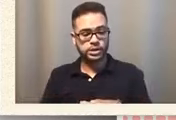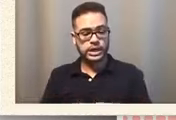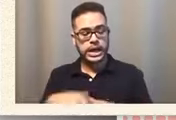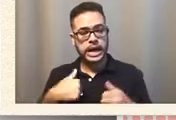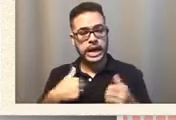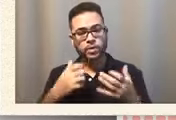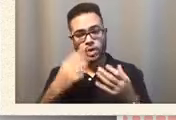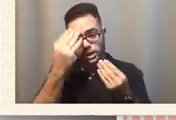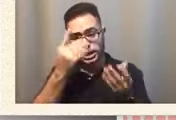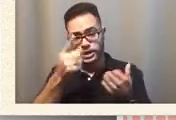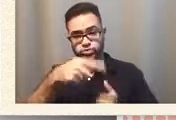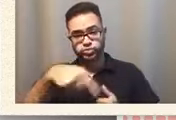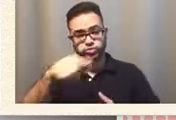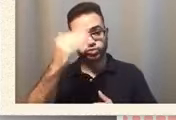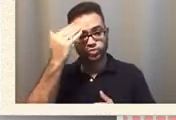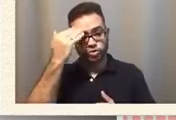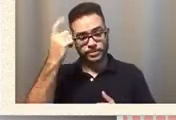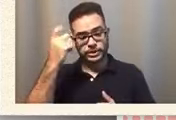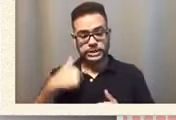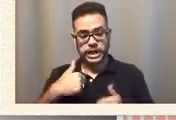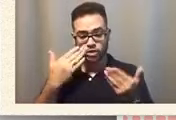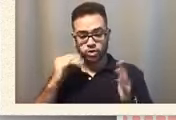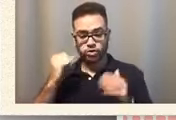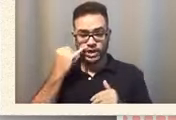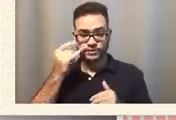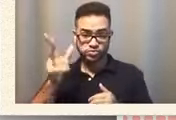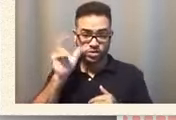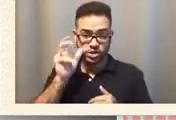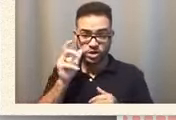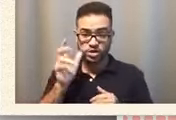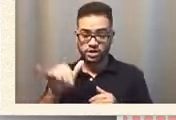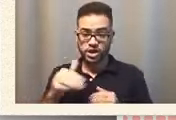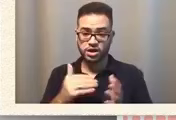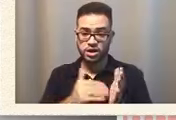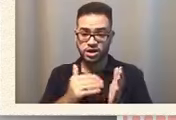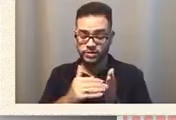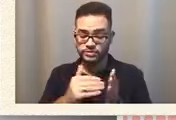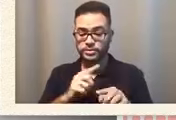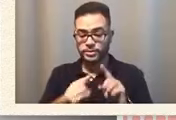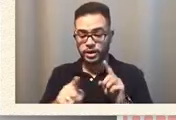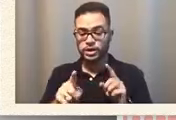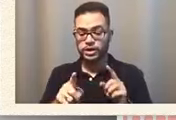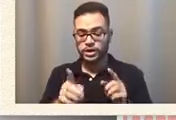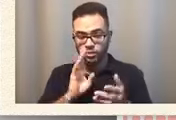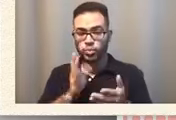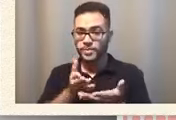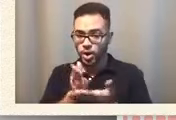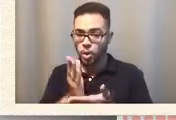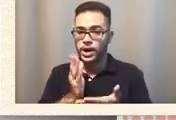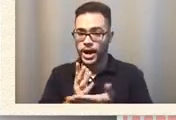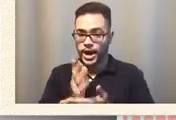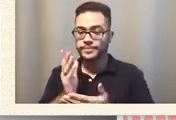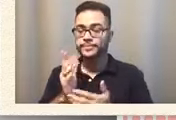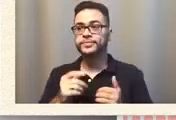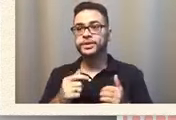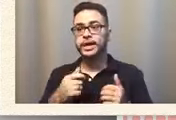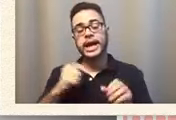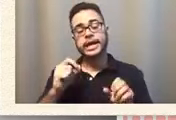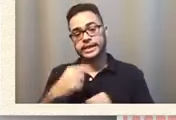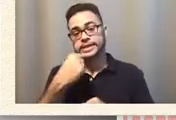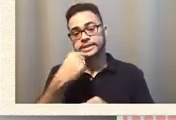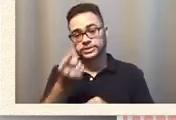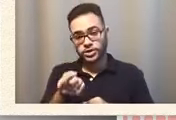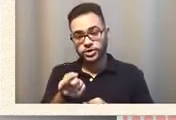because i don't know if you hear it a lot that it's gonna be okay i i can tell you that what when the years